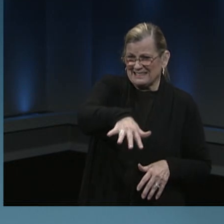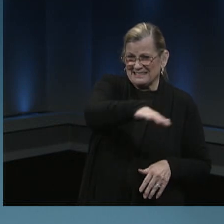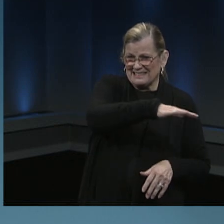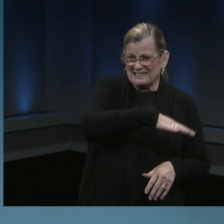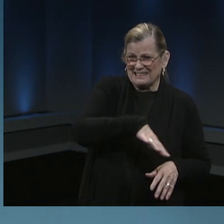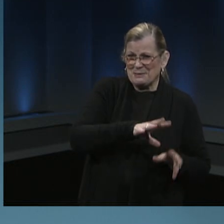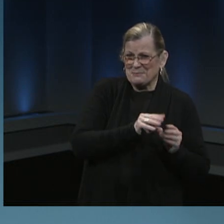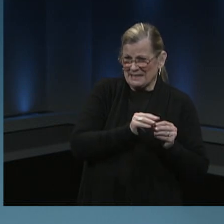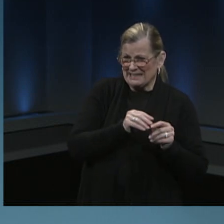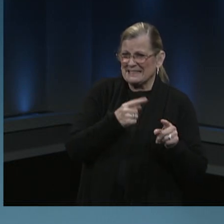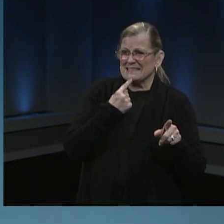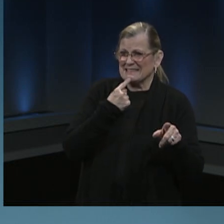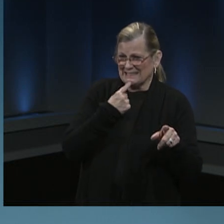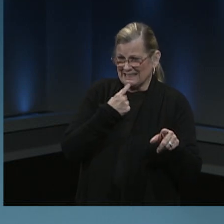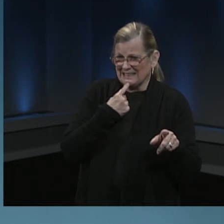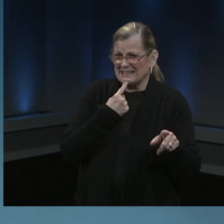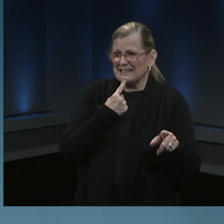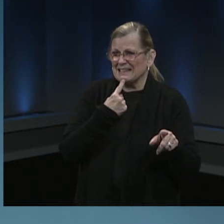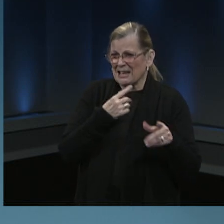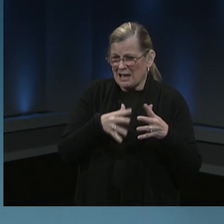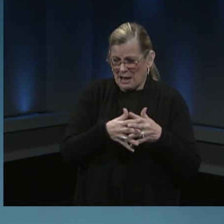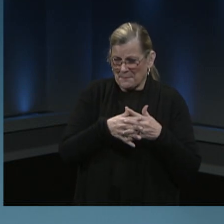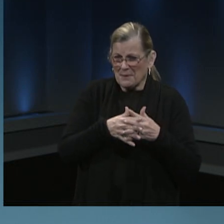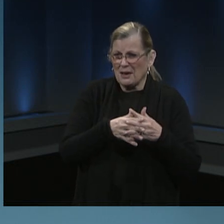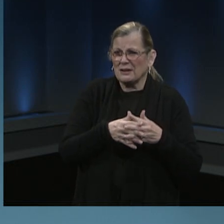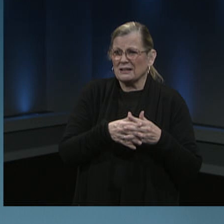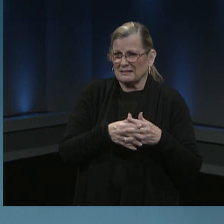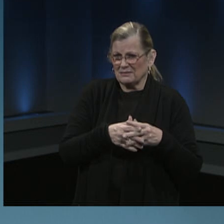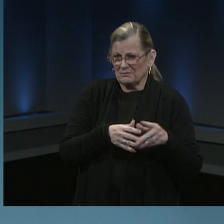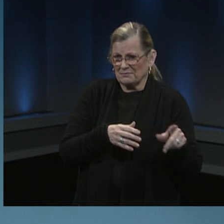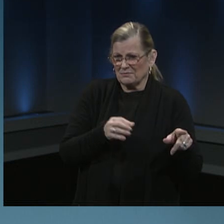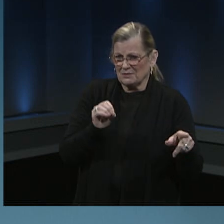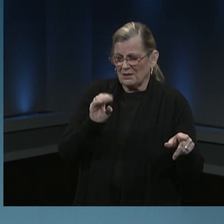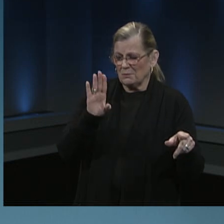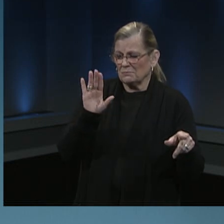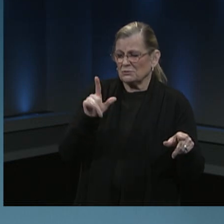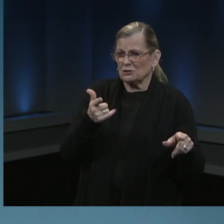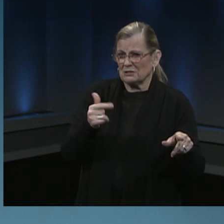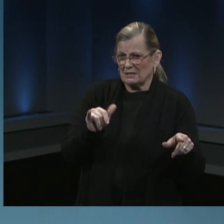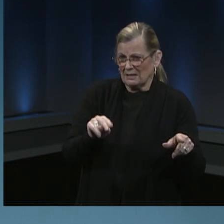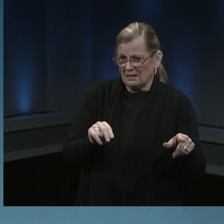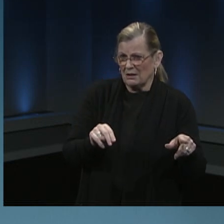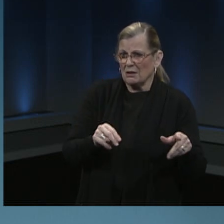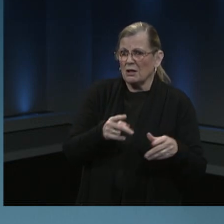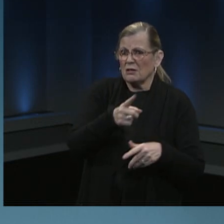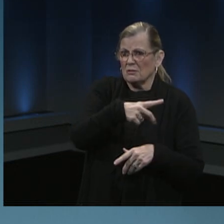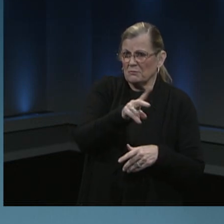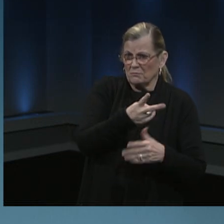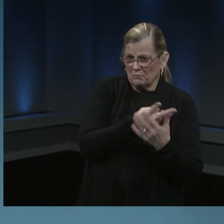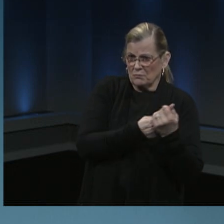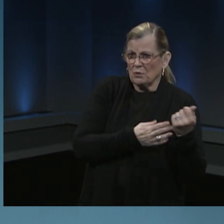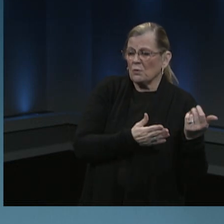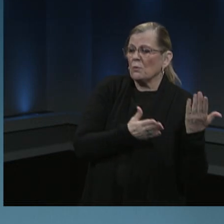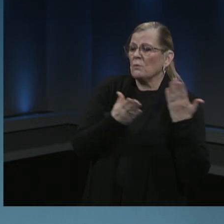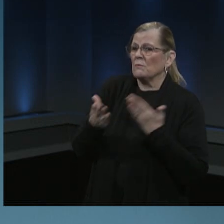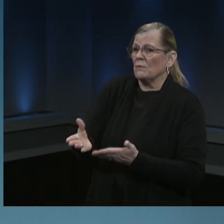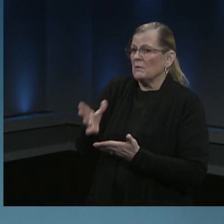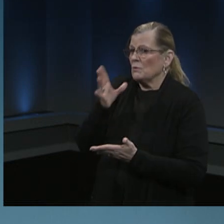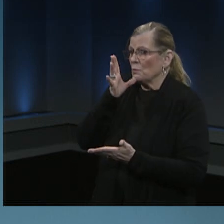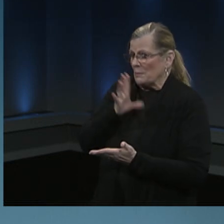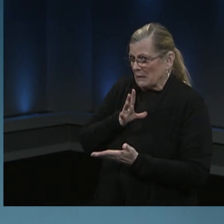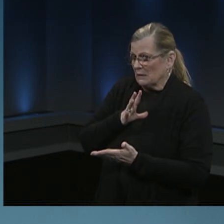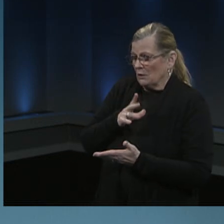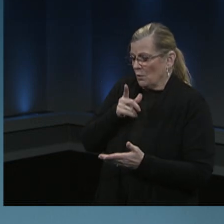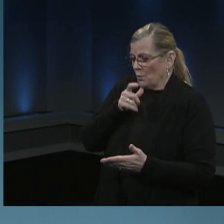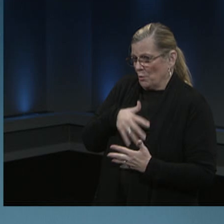the American College of Obstetricians and Gynecologists, both recommend that women who are pregnant consider what their risk of